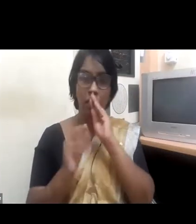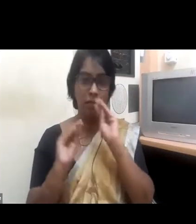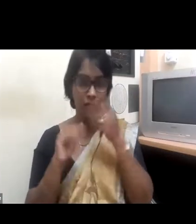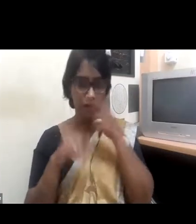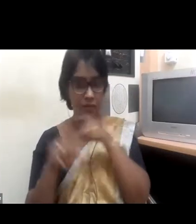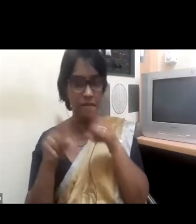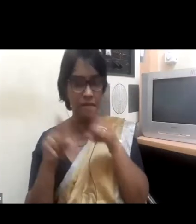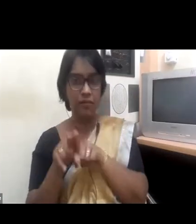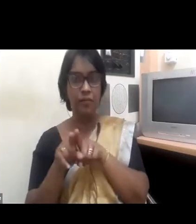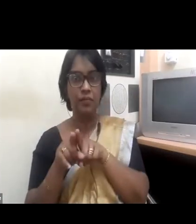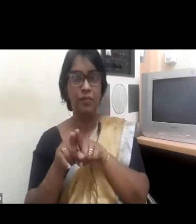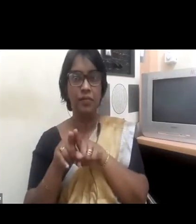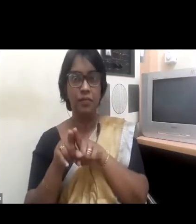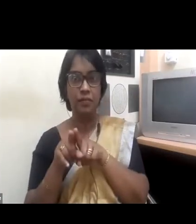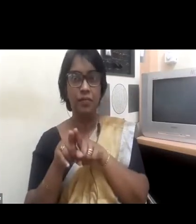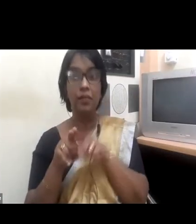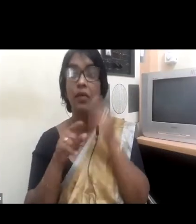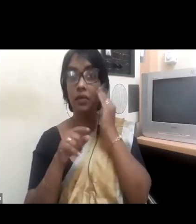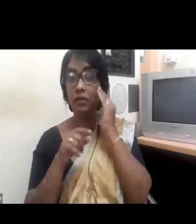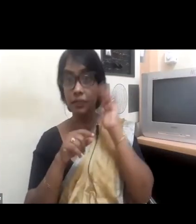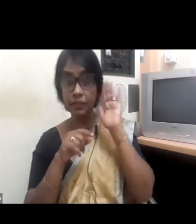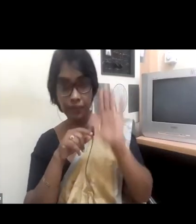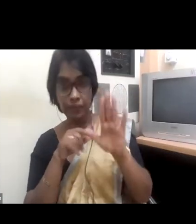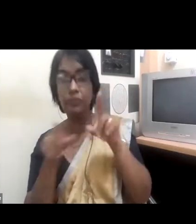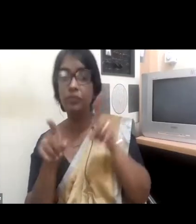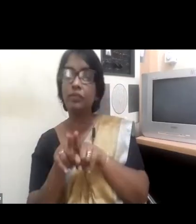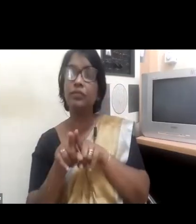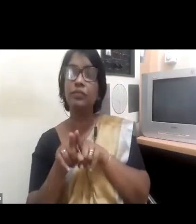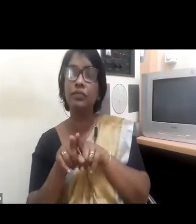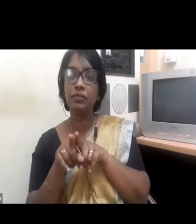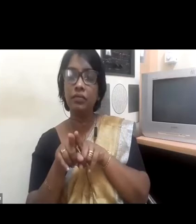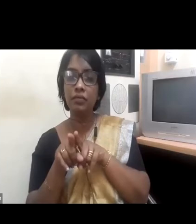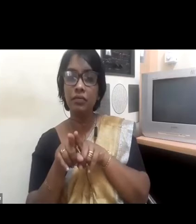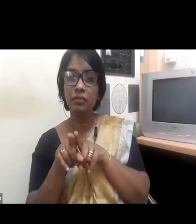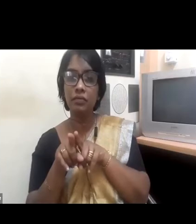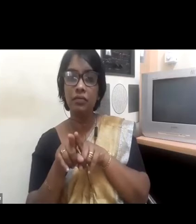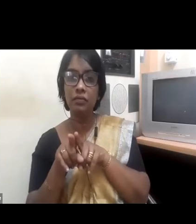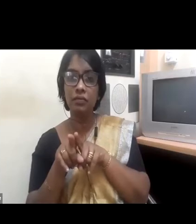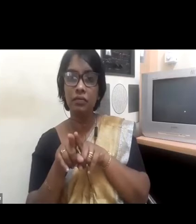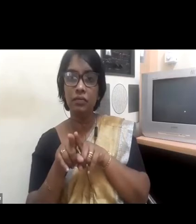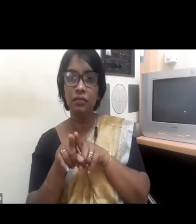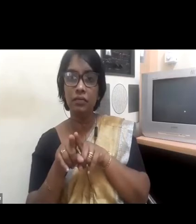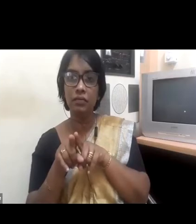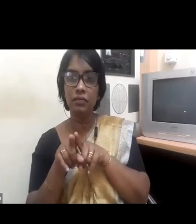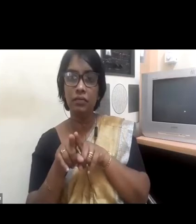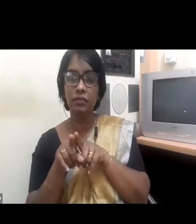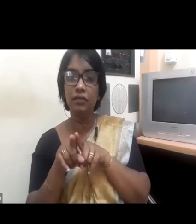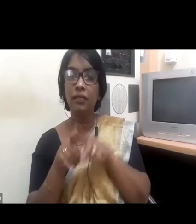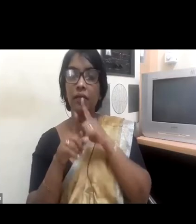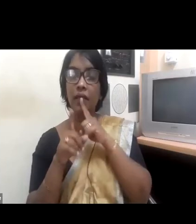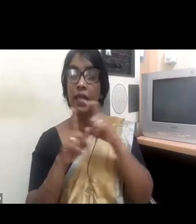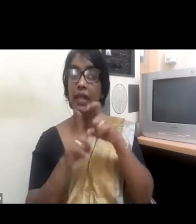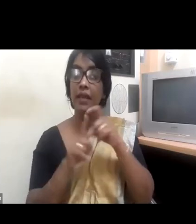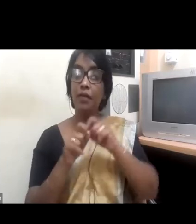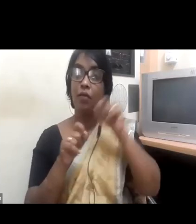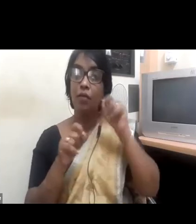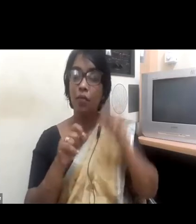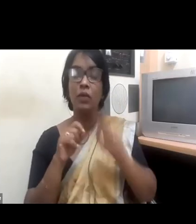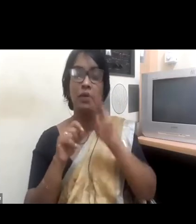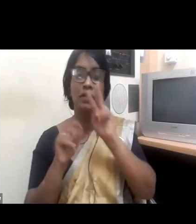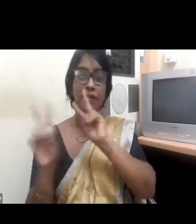approximately 22% of public company boards globally. And the standard and poor 500